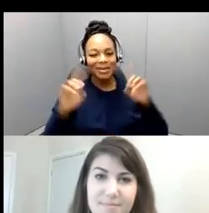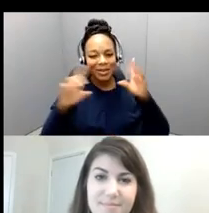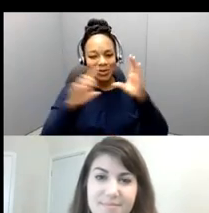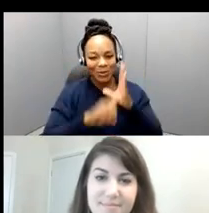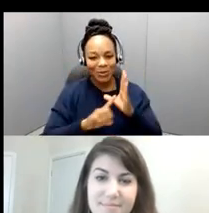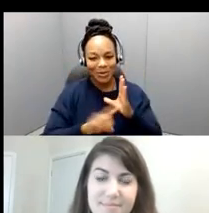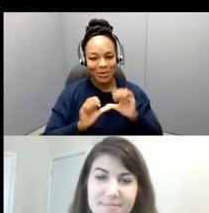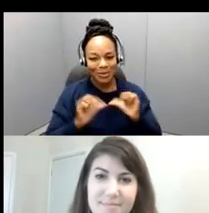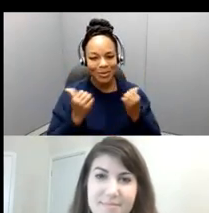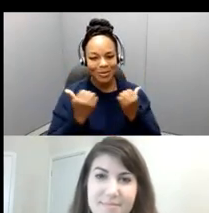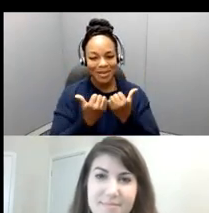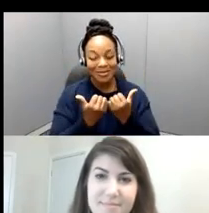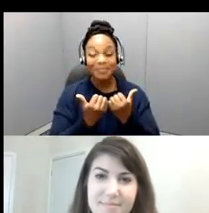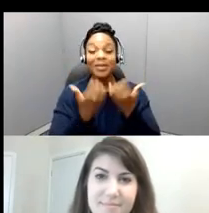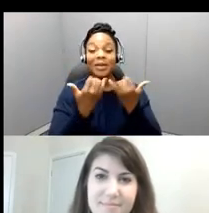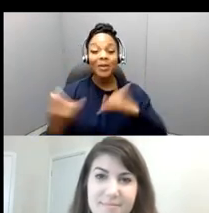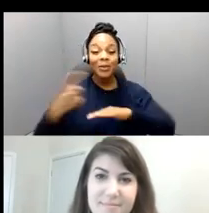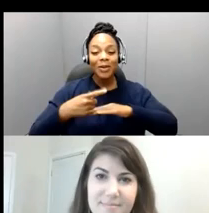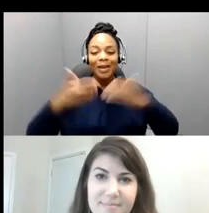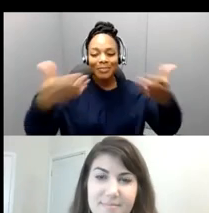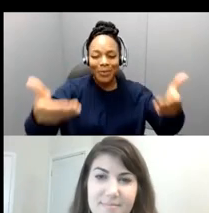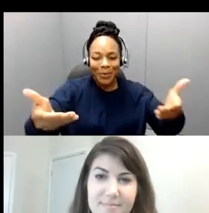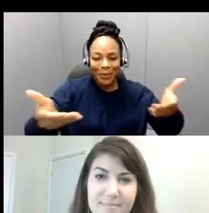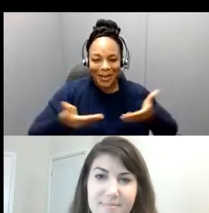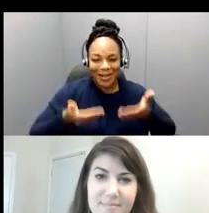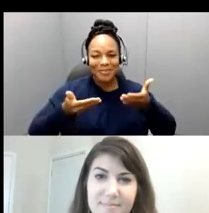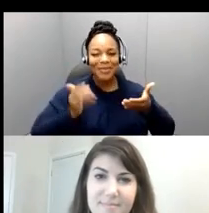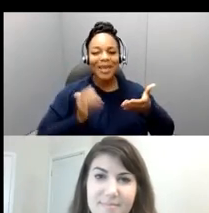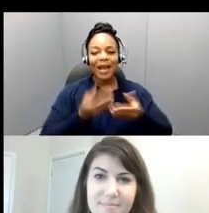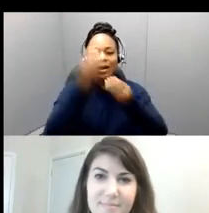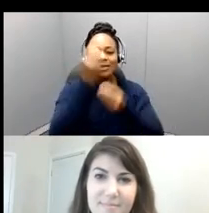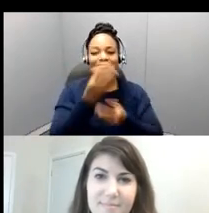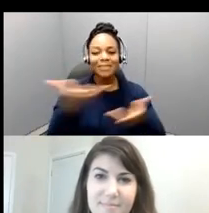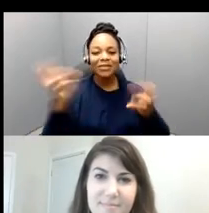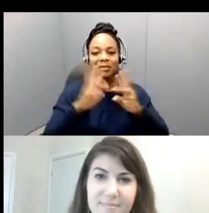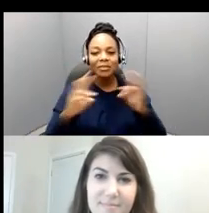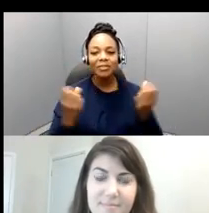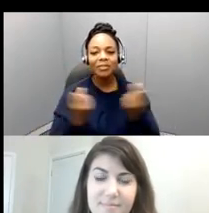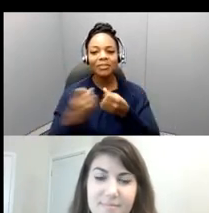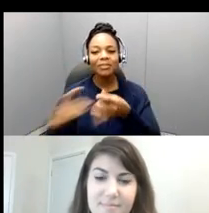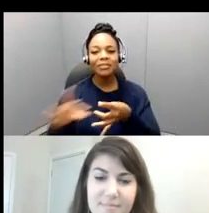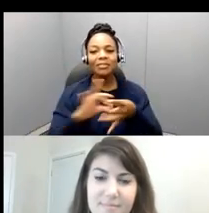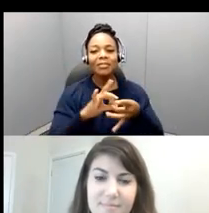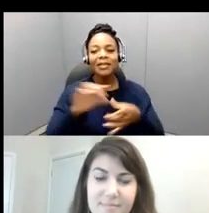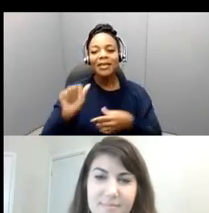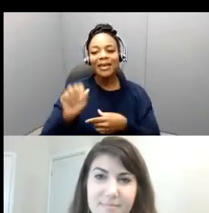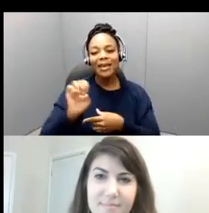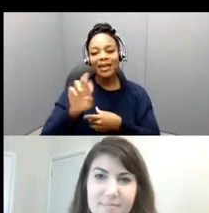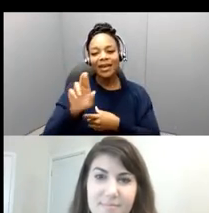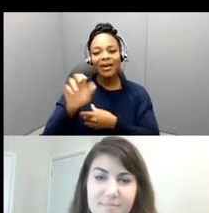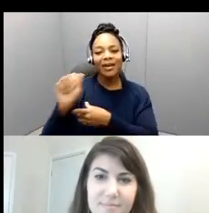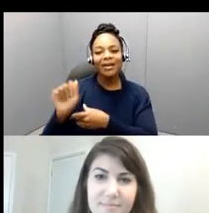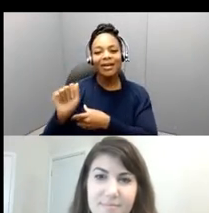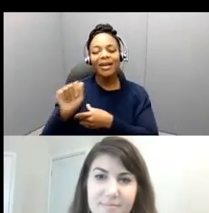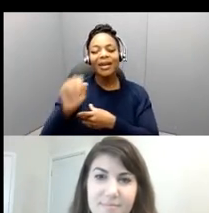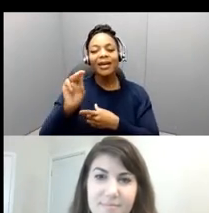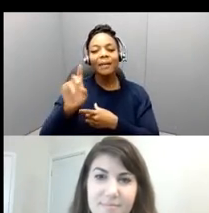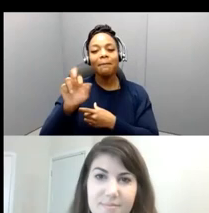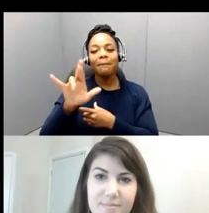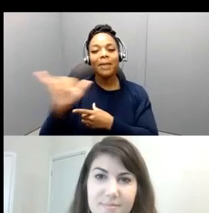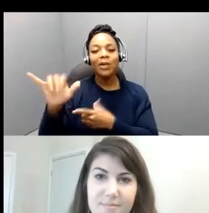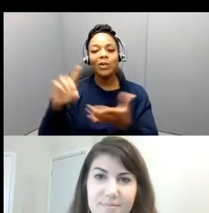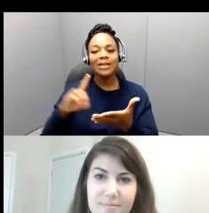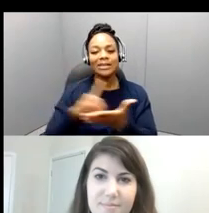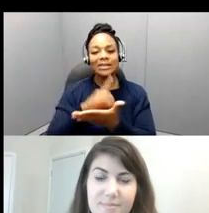today to our informational webinar on the AERA Minority Dissertation Fellowship Program in Education